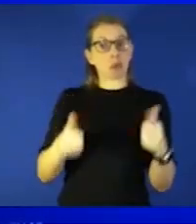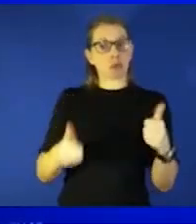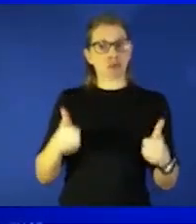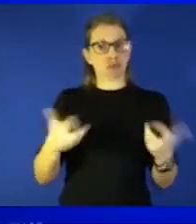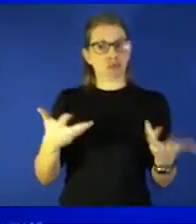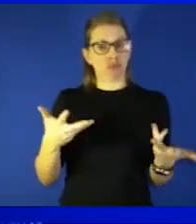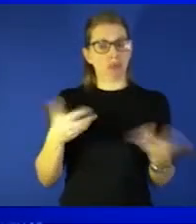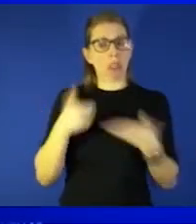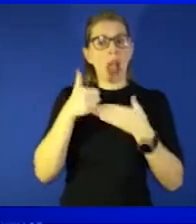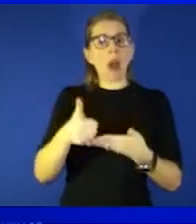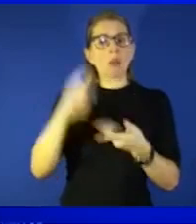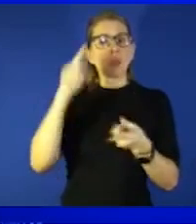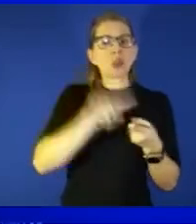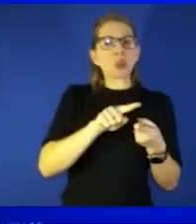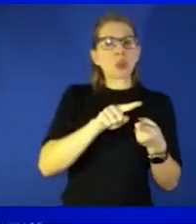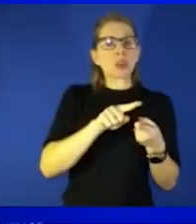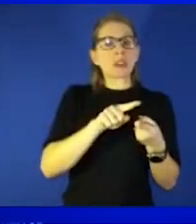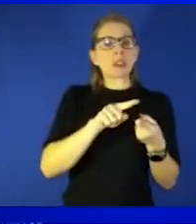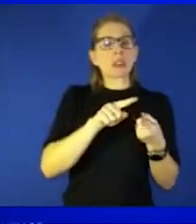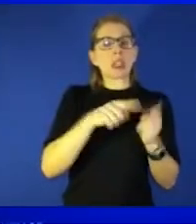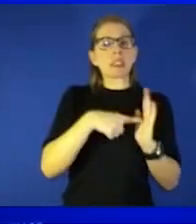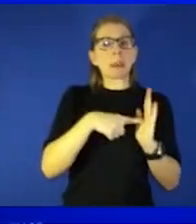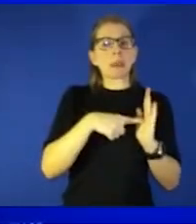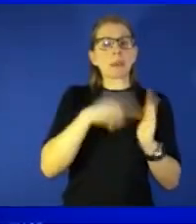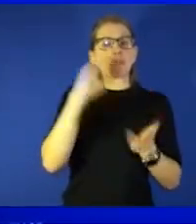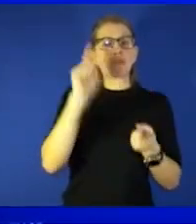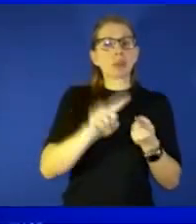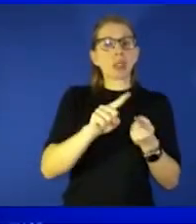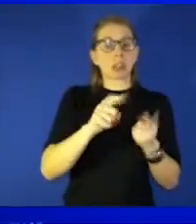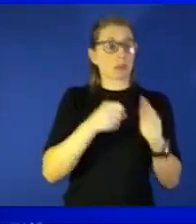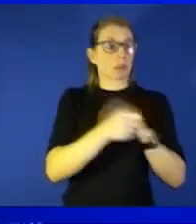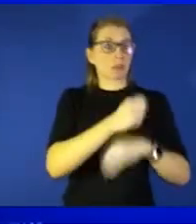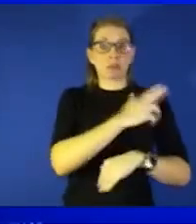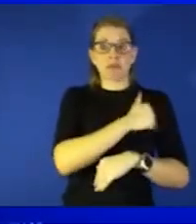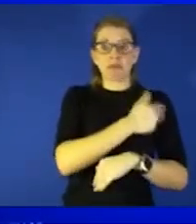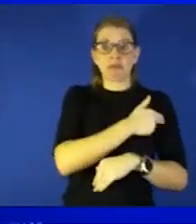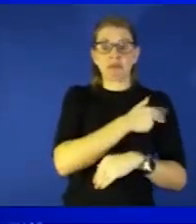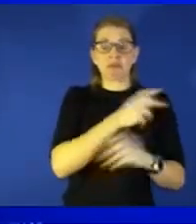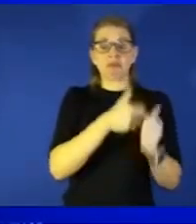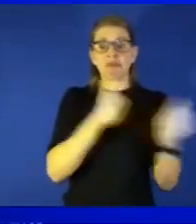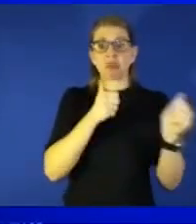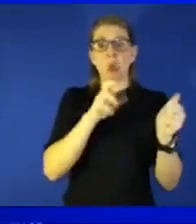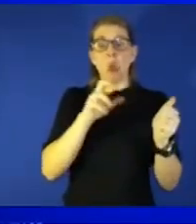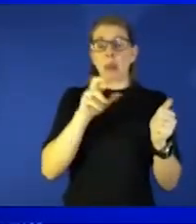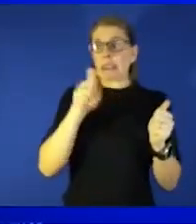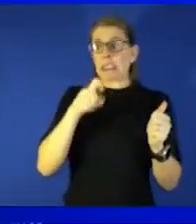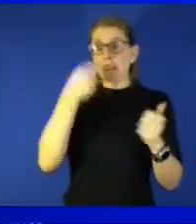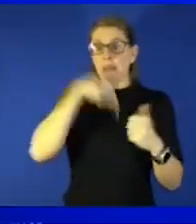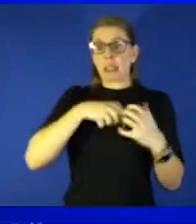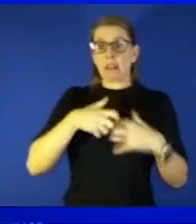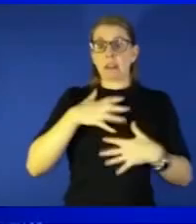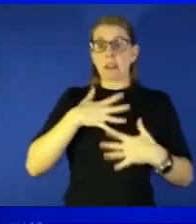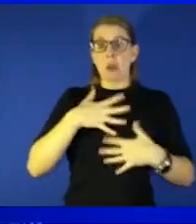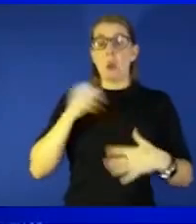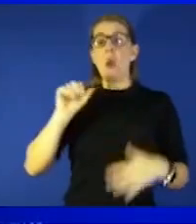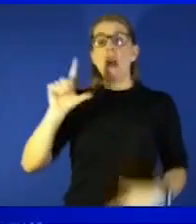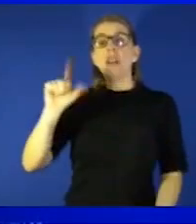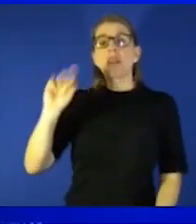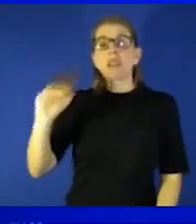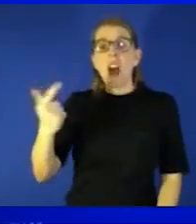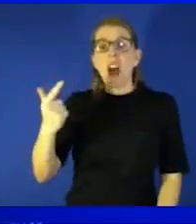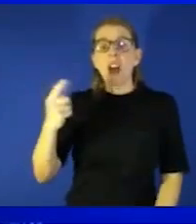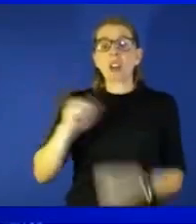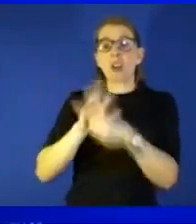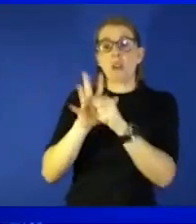the chance of those complications whether it's hospitalization needing the ventilator long covid which we know the vaccines can